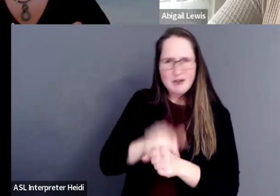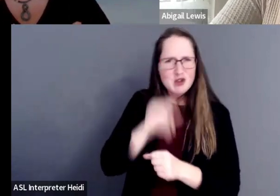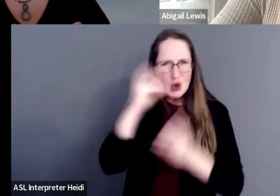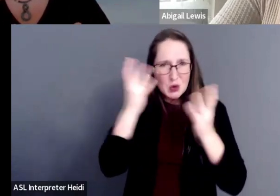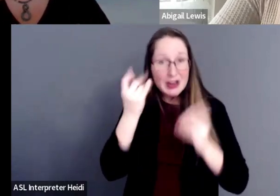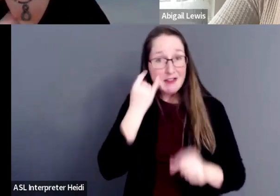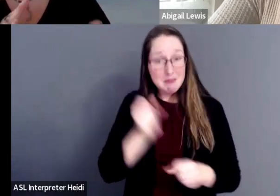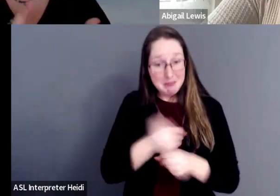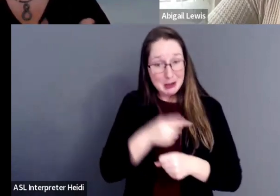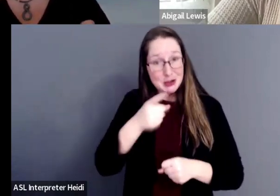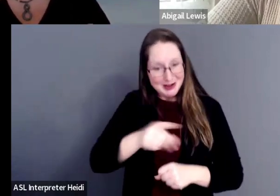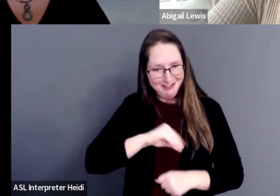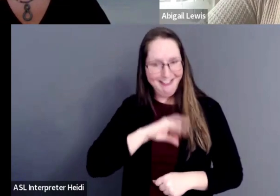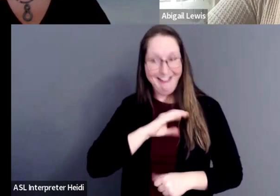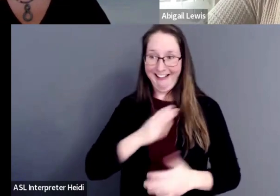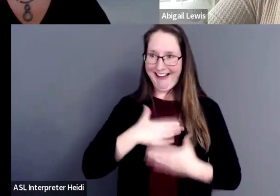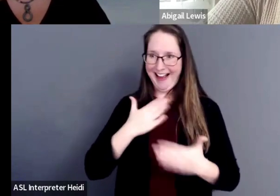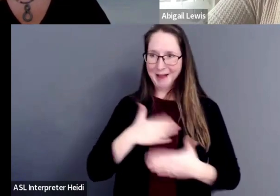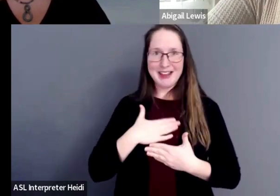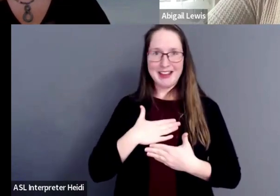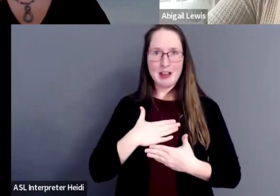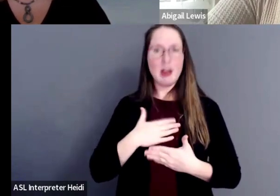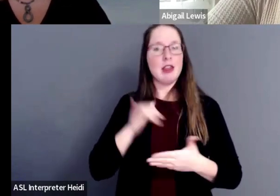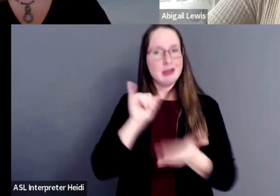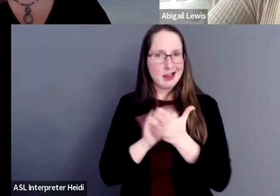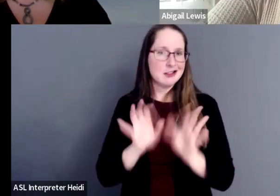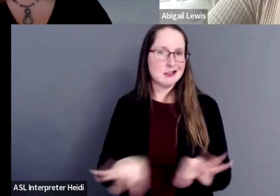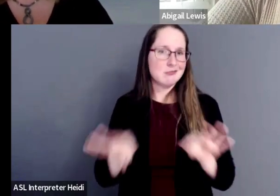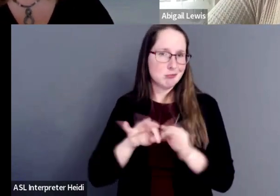makes you happy, that's number one.